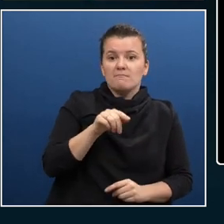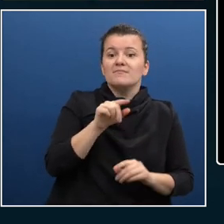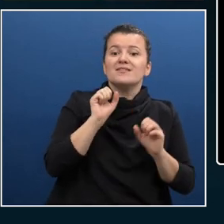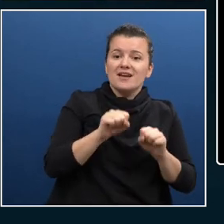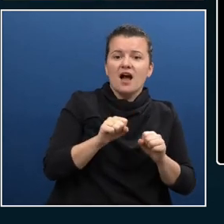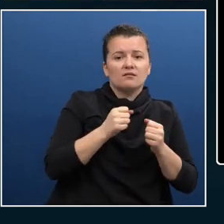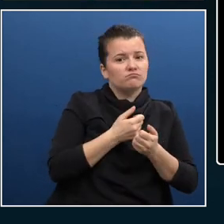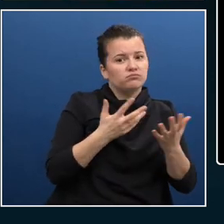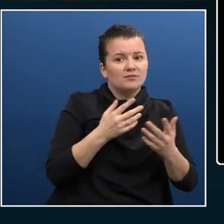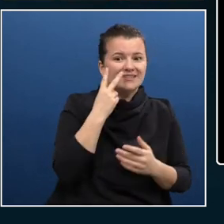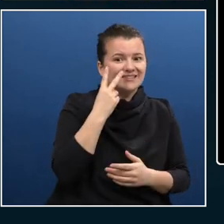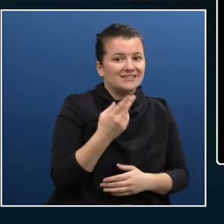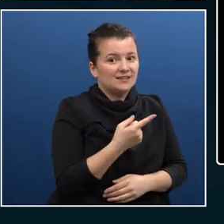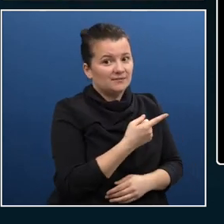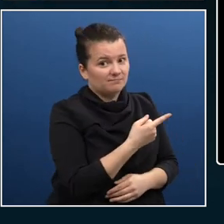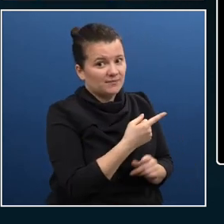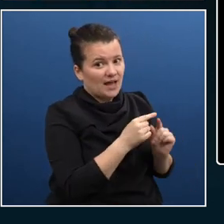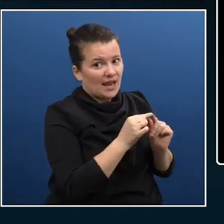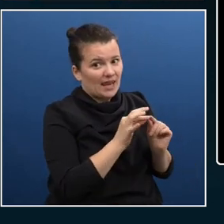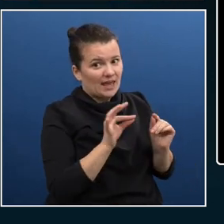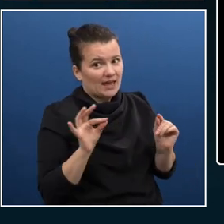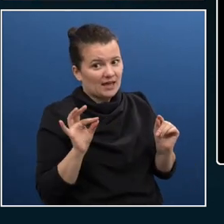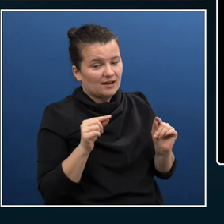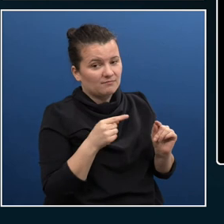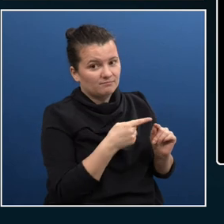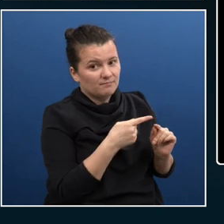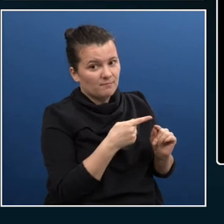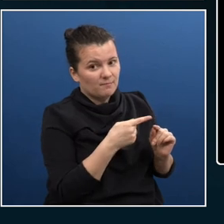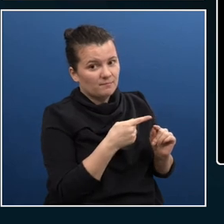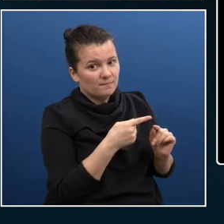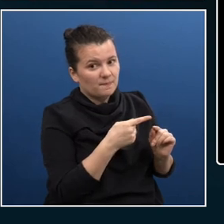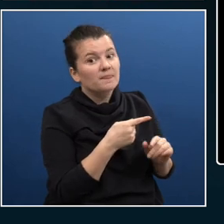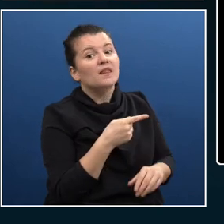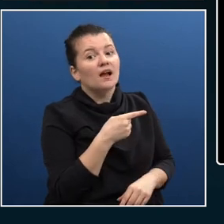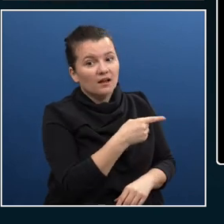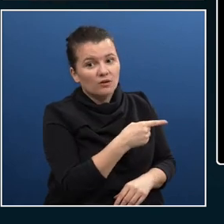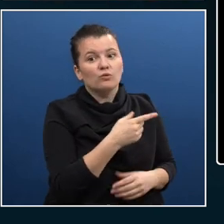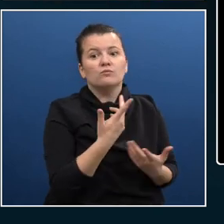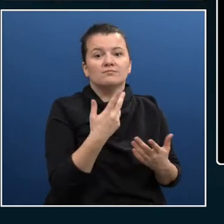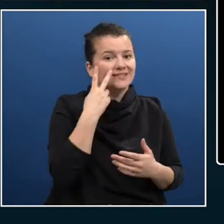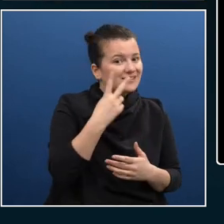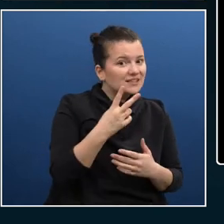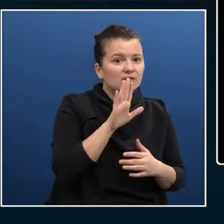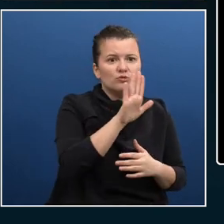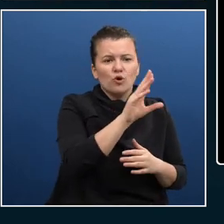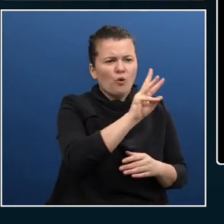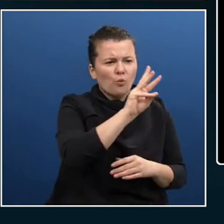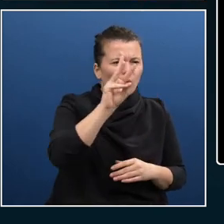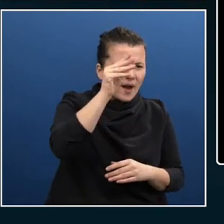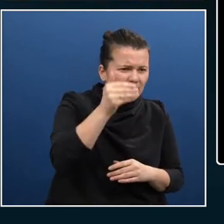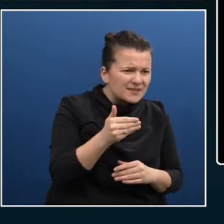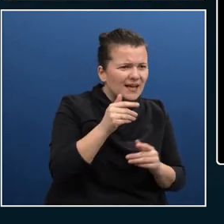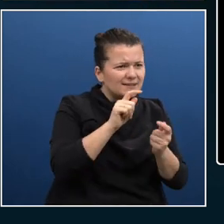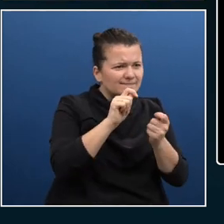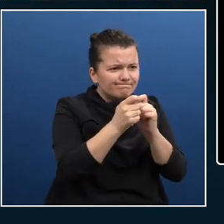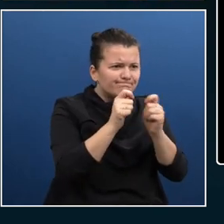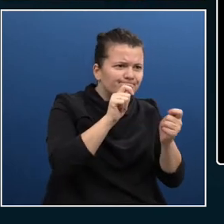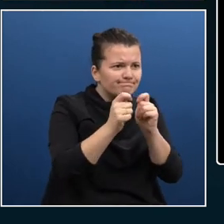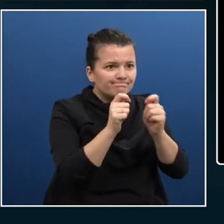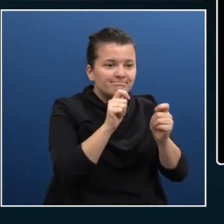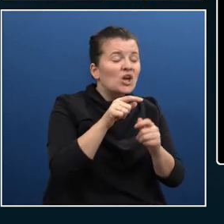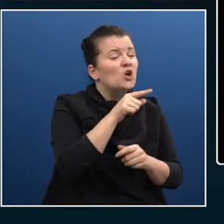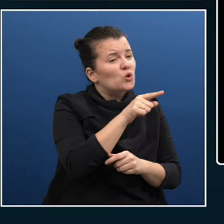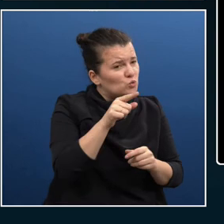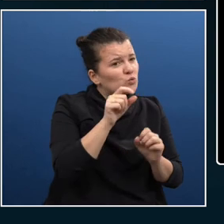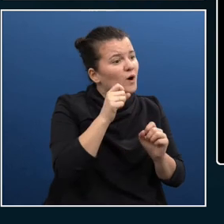Follow me at Rory Pretty and start your journey. Do that fast pass. Take your websites and then understand exactly how you can